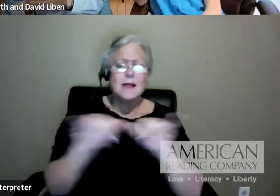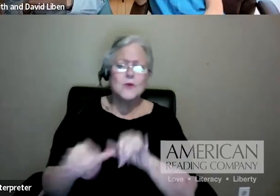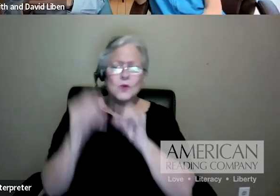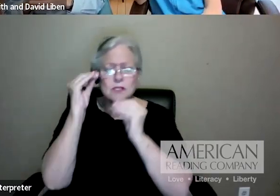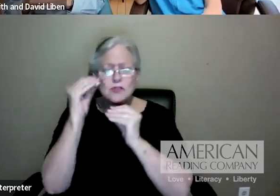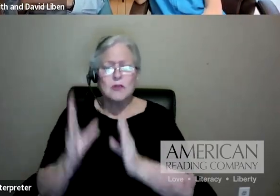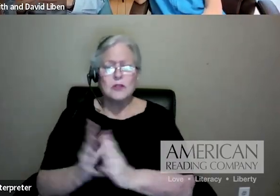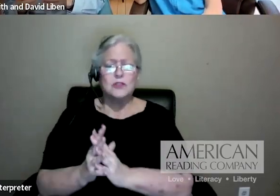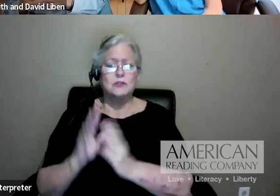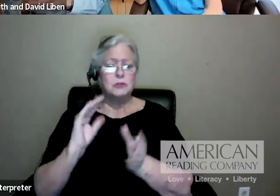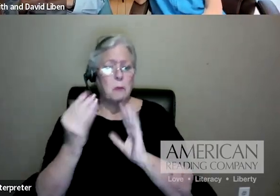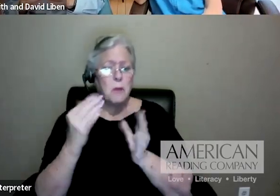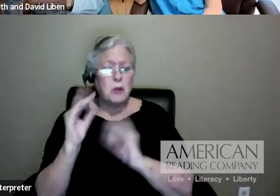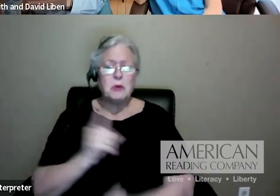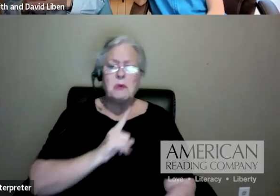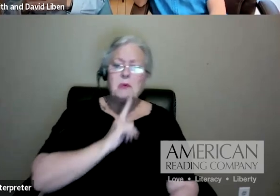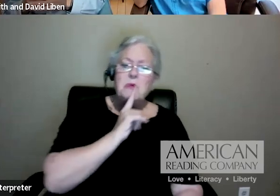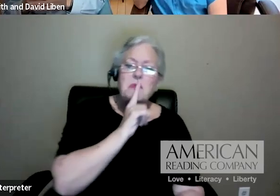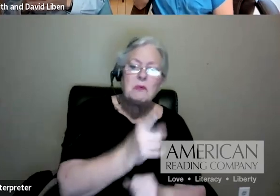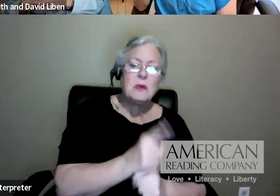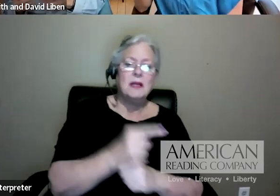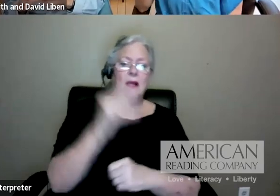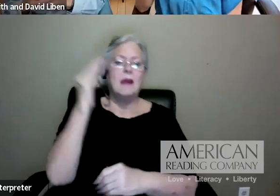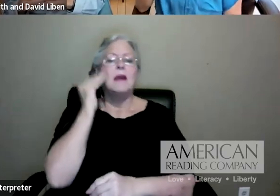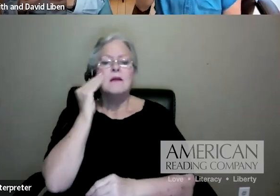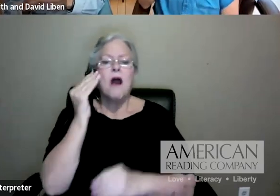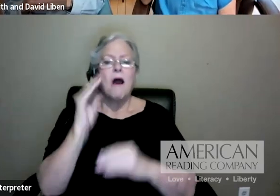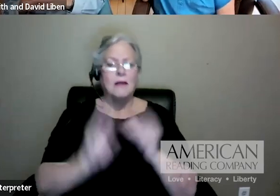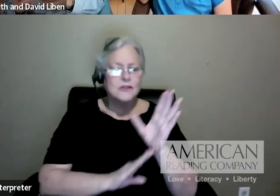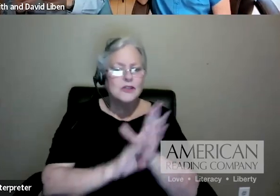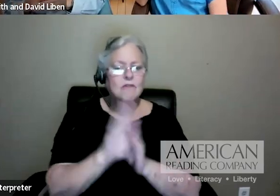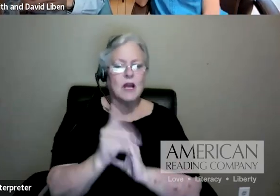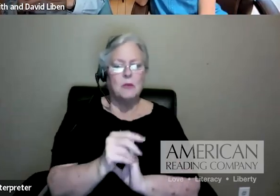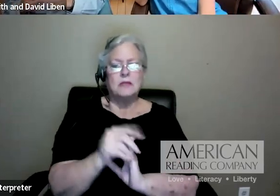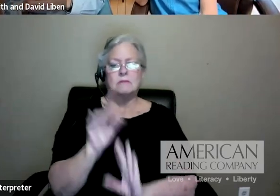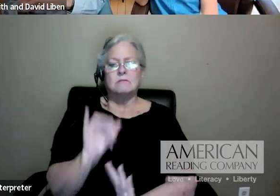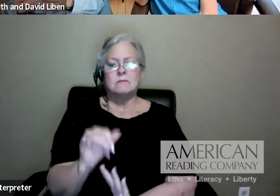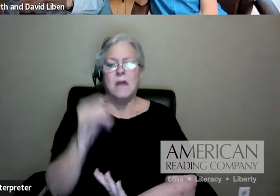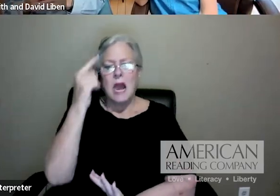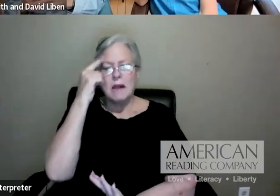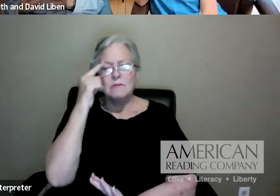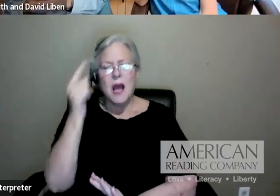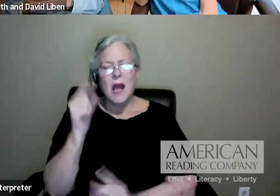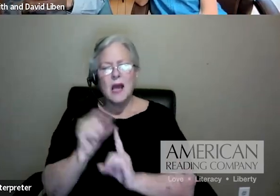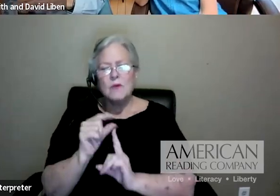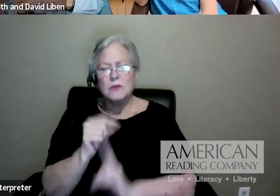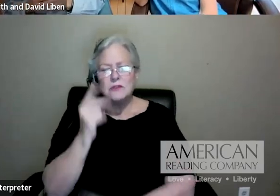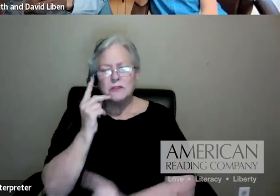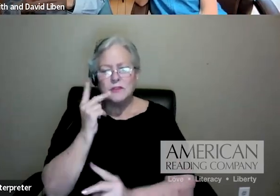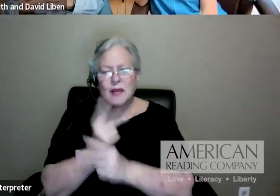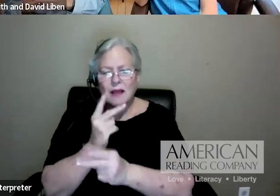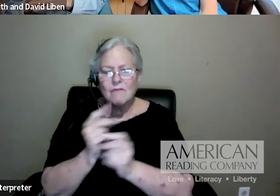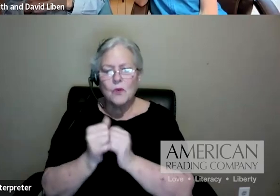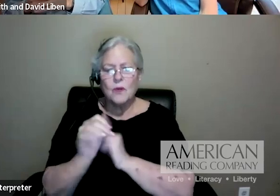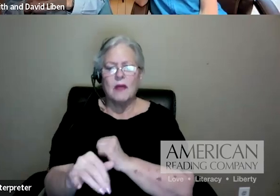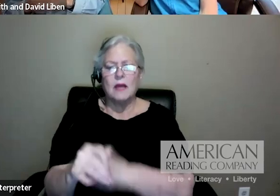So that would be my words, to watch that. Because I think we've been conditioned to think that we have to hammer away at